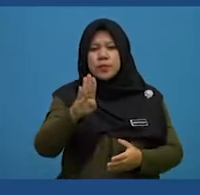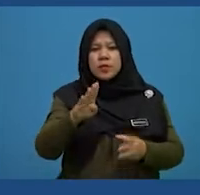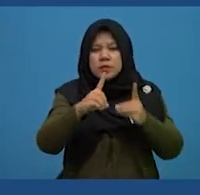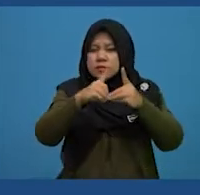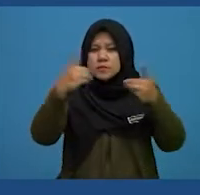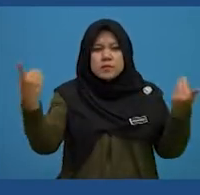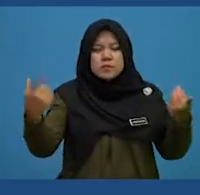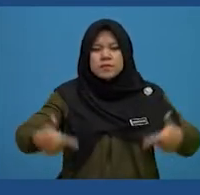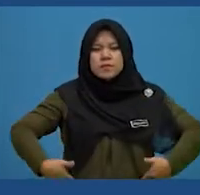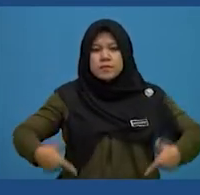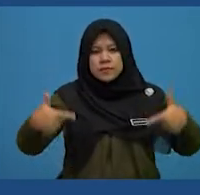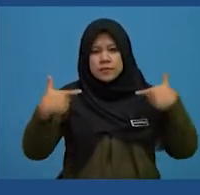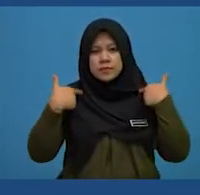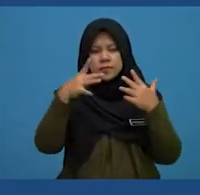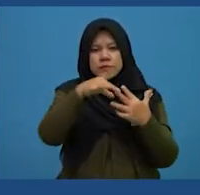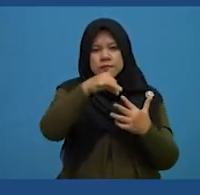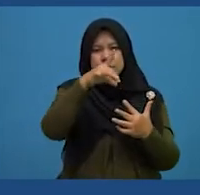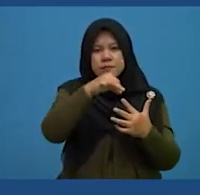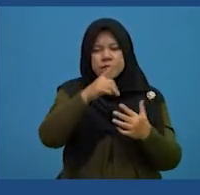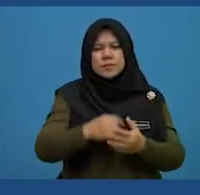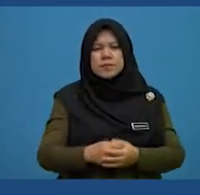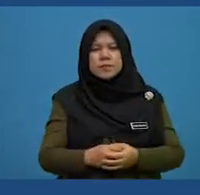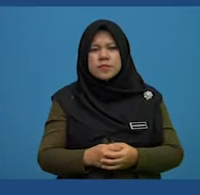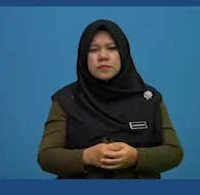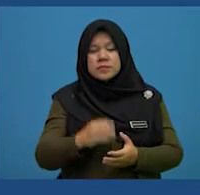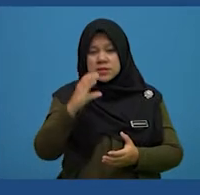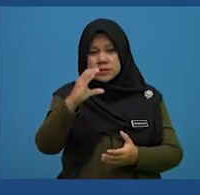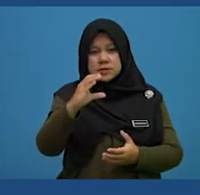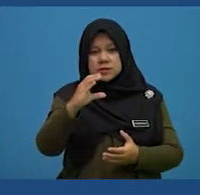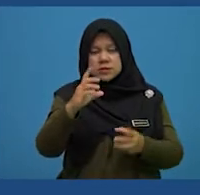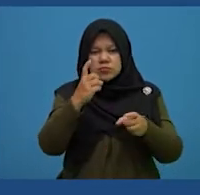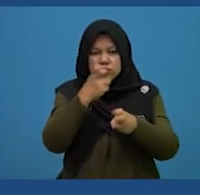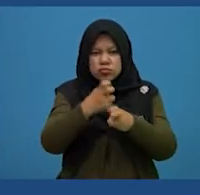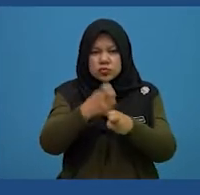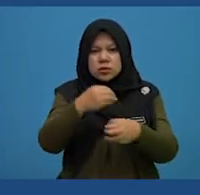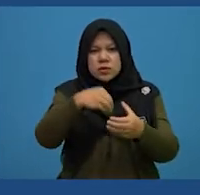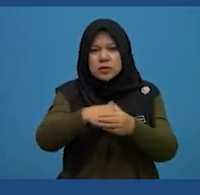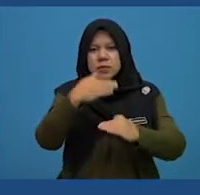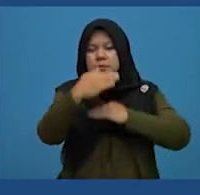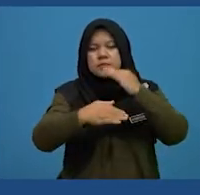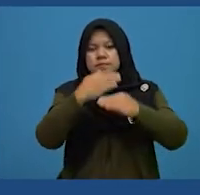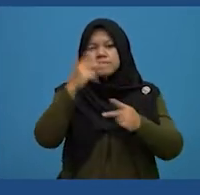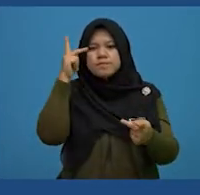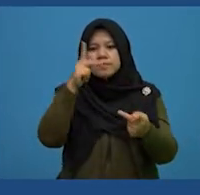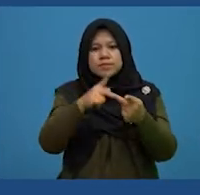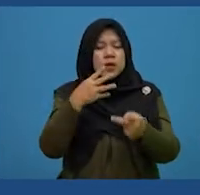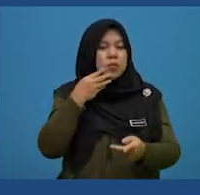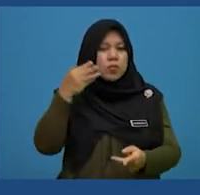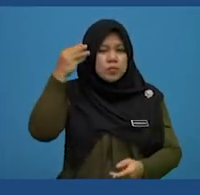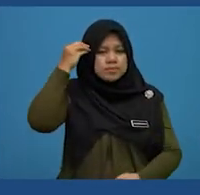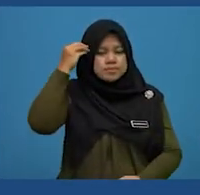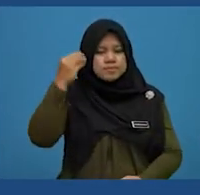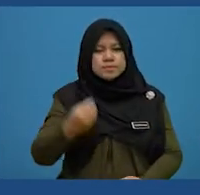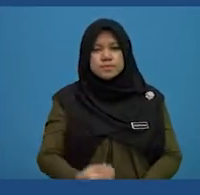B. in life choices Or C. Difficulties in building a